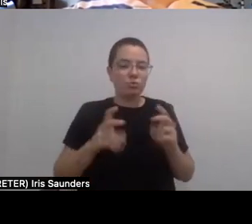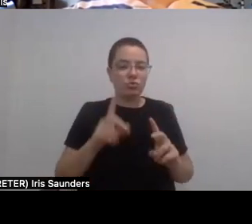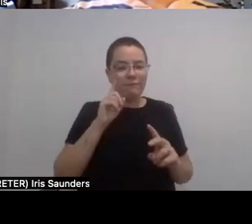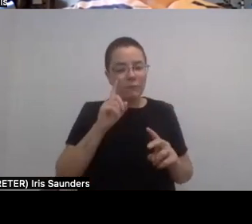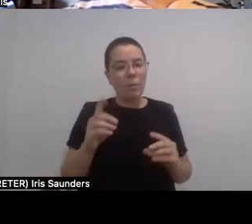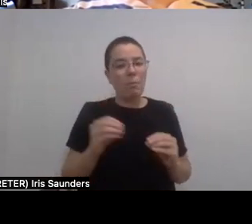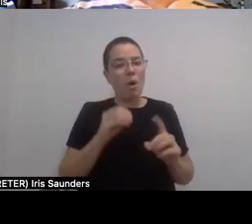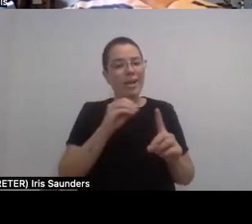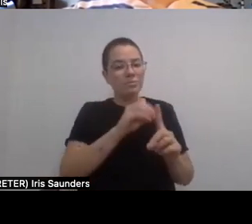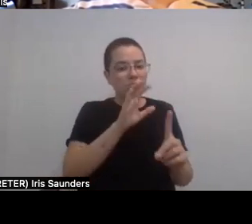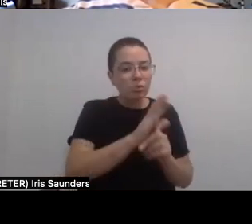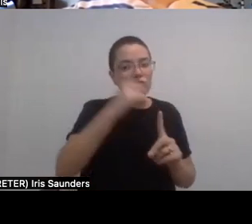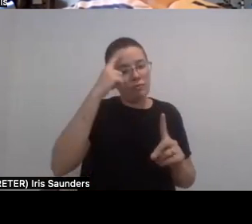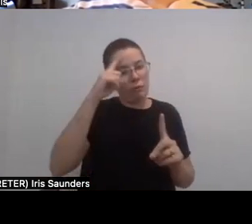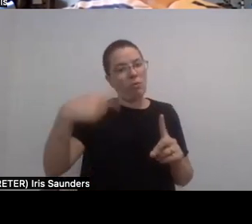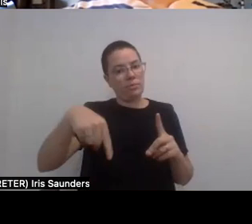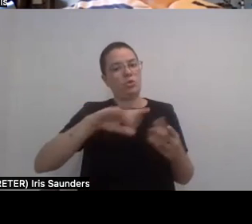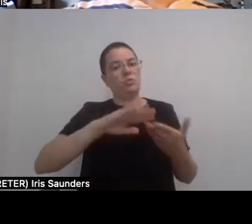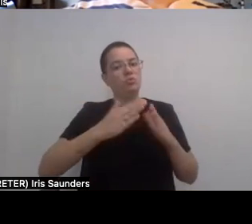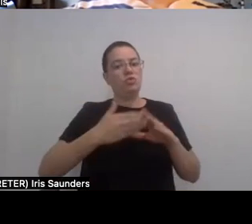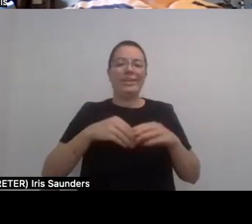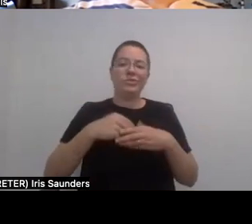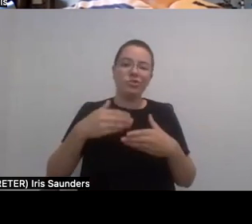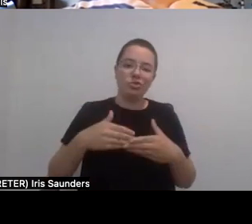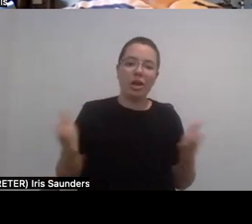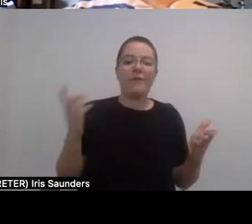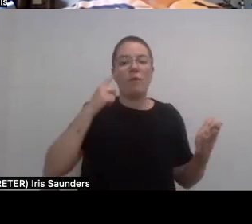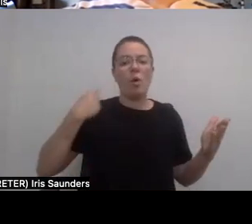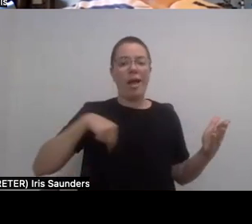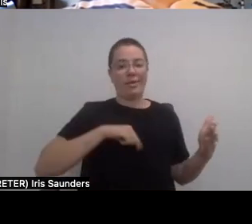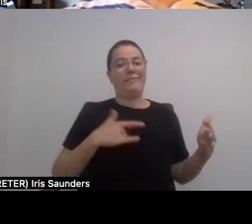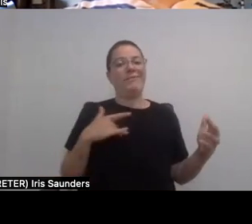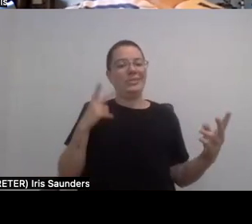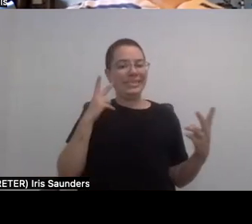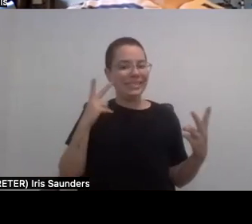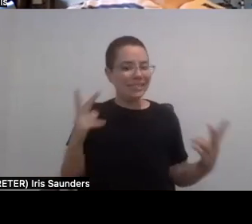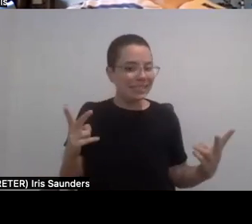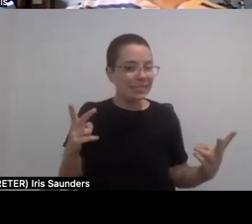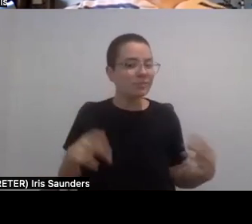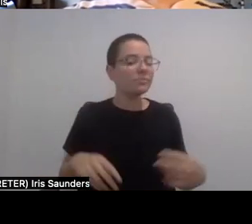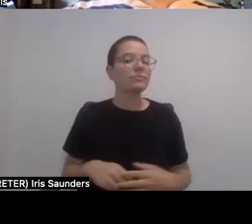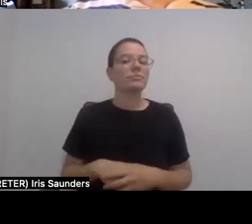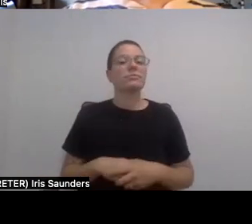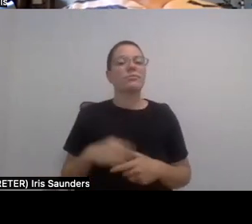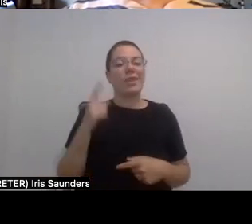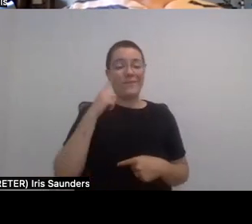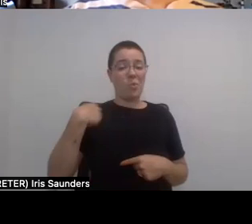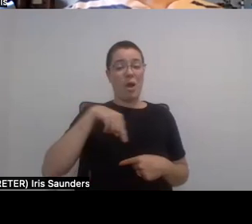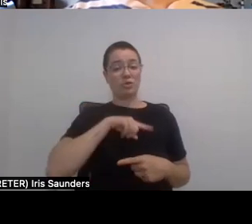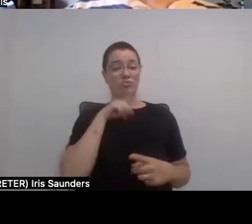for the community and just in general for for us to be seen and for us to shine.